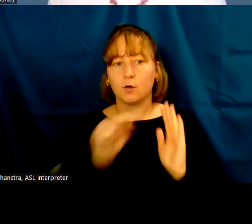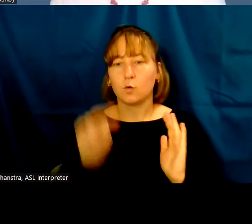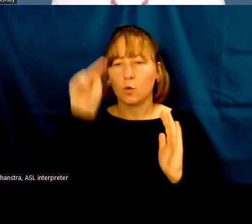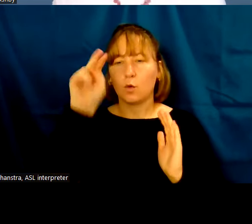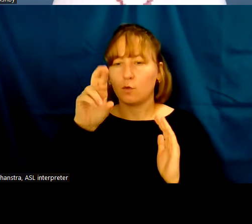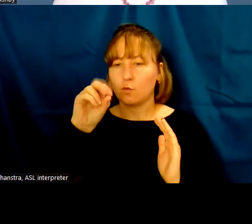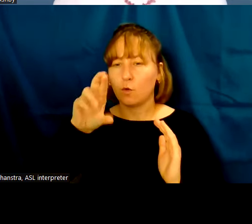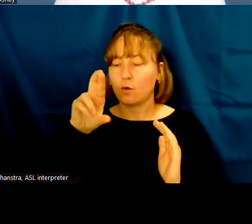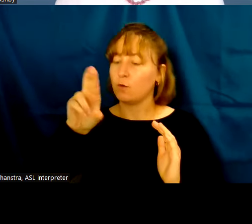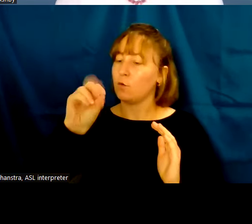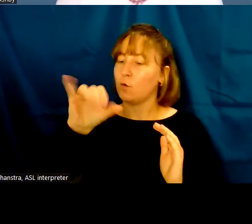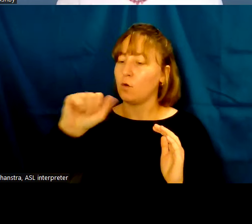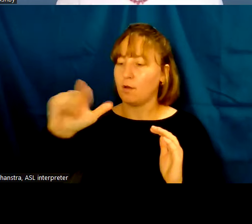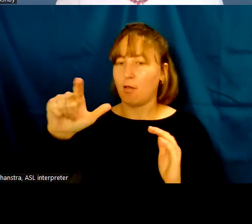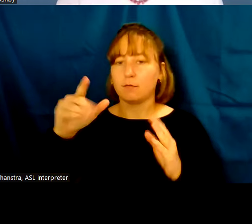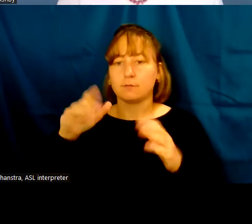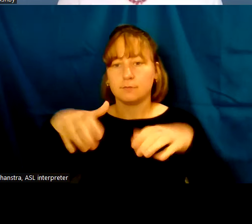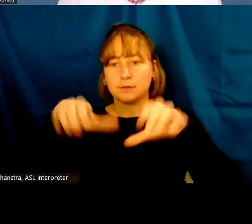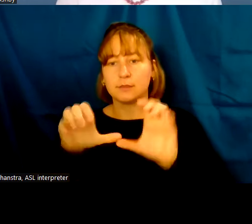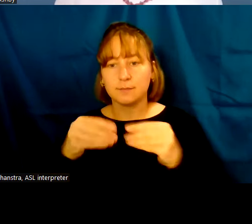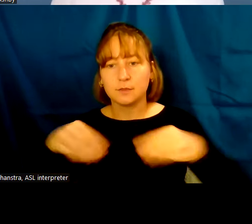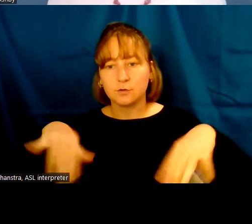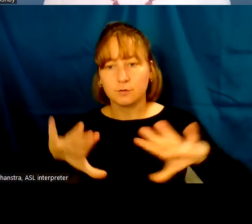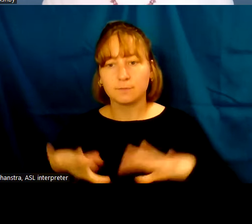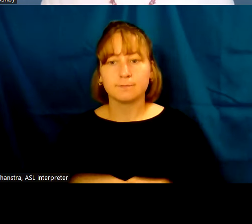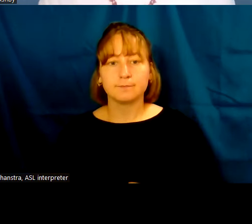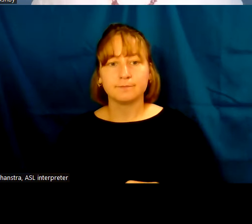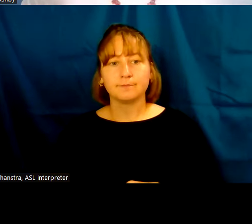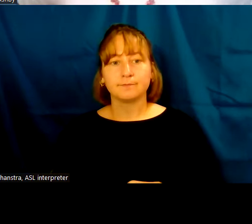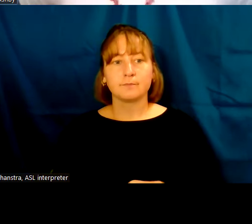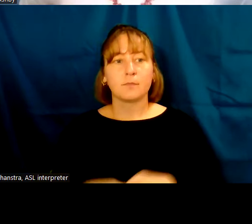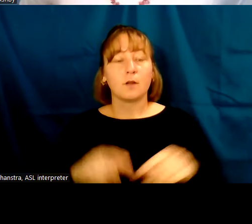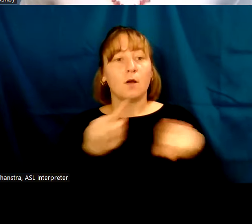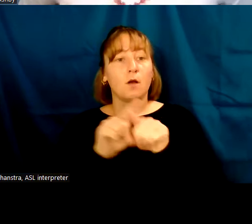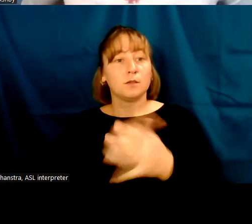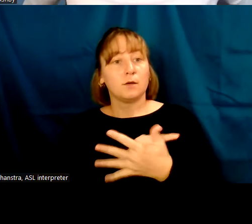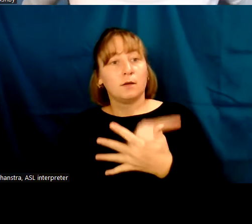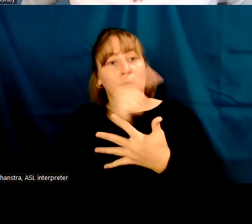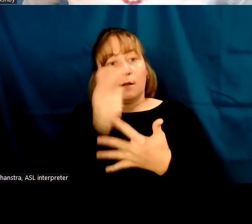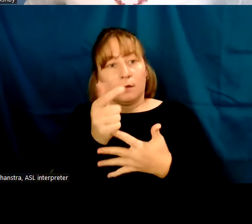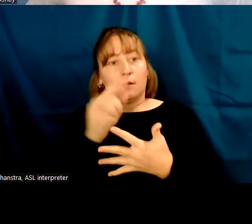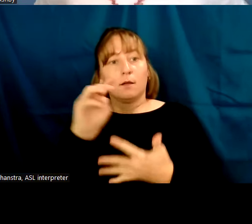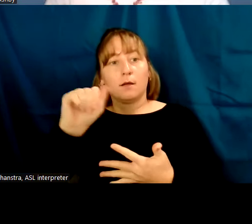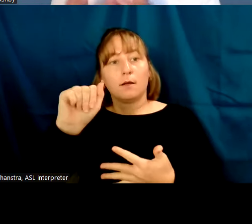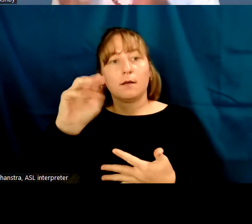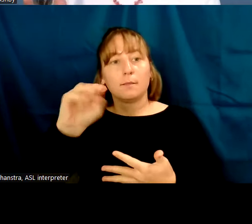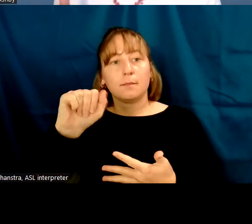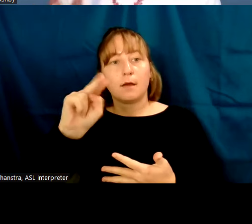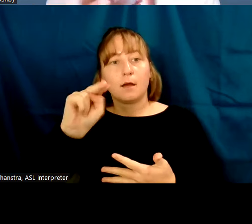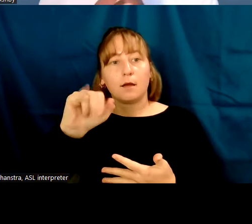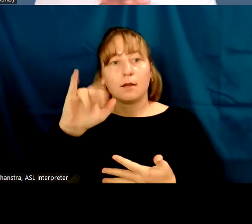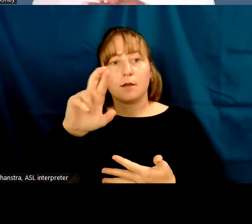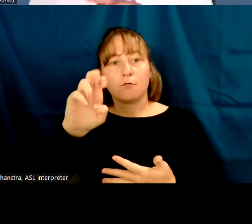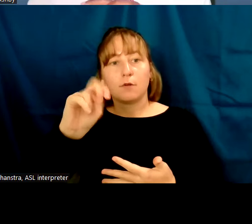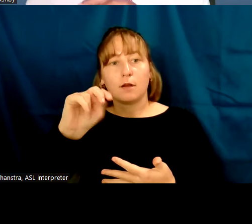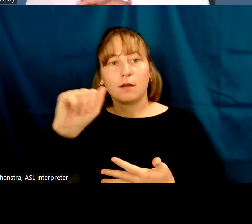So on to Amani Reynas, who I'm calling the warrior queen, because I think there's